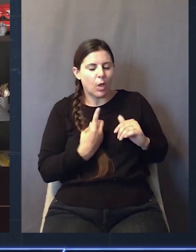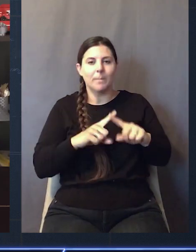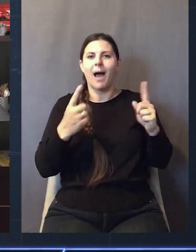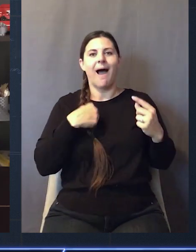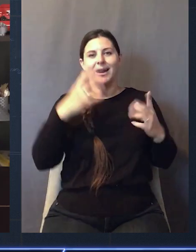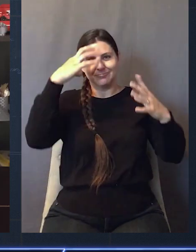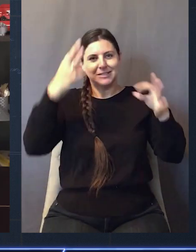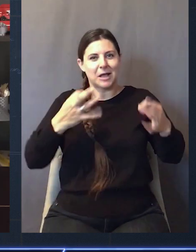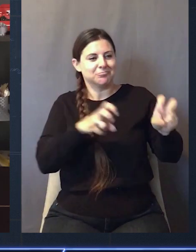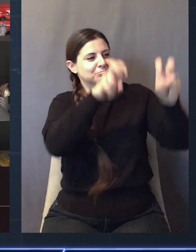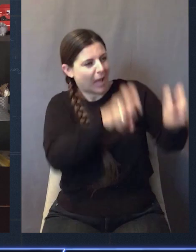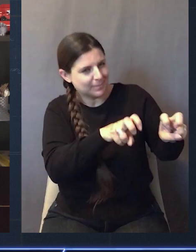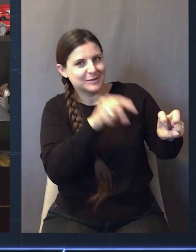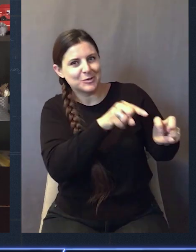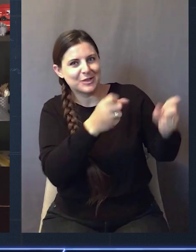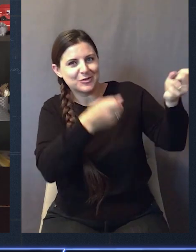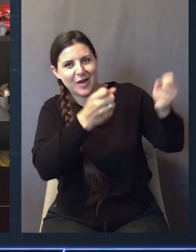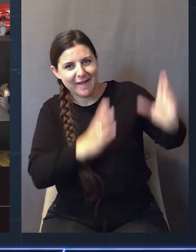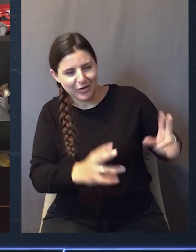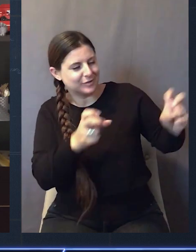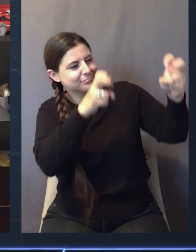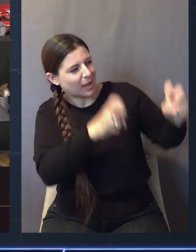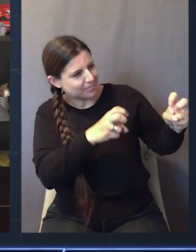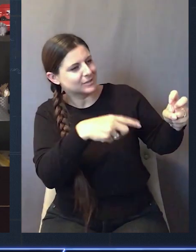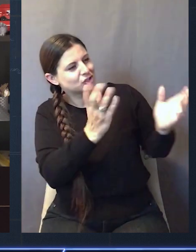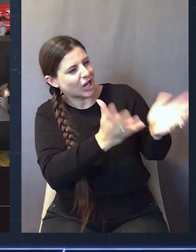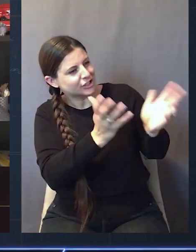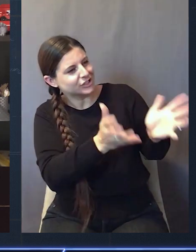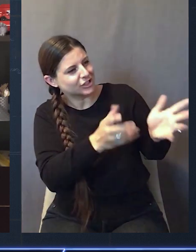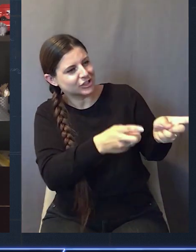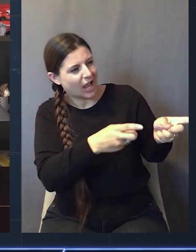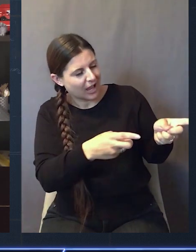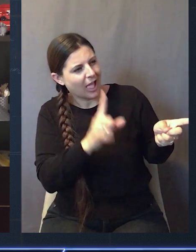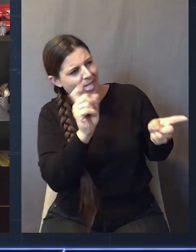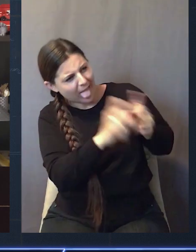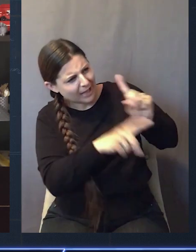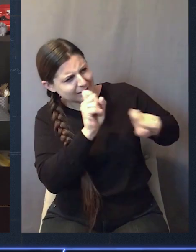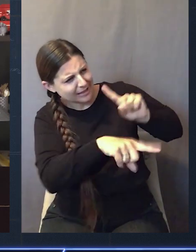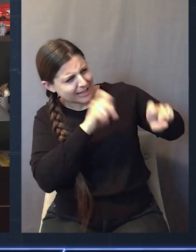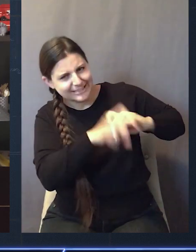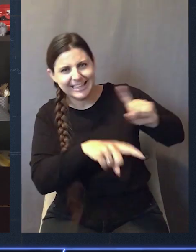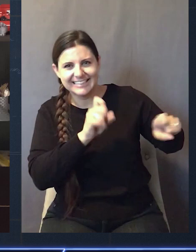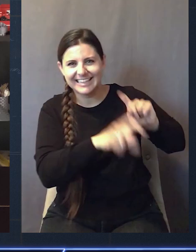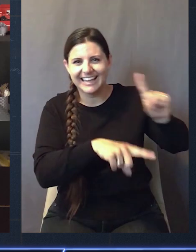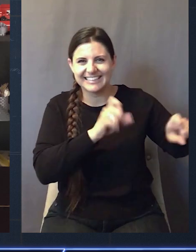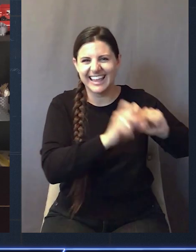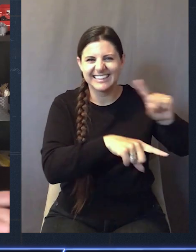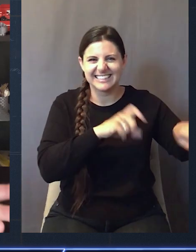driver and I sit on the stool next to him and chat with him about this big steel beam. I showed him the picture I took. And